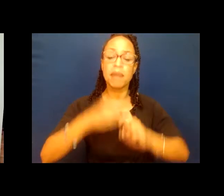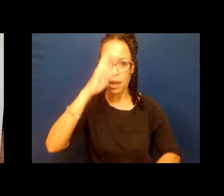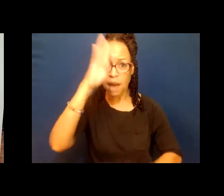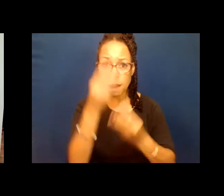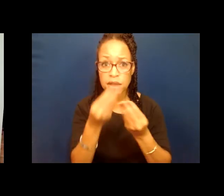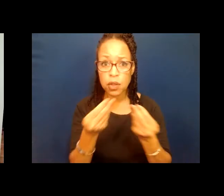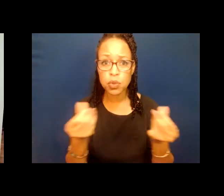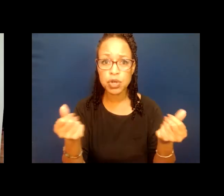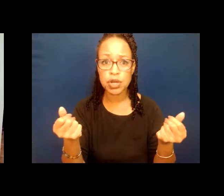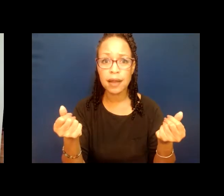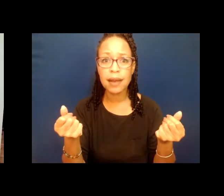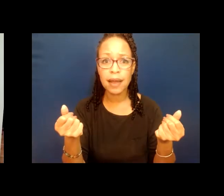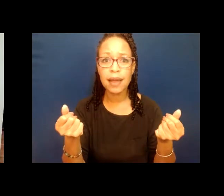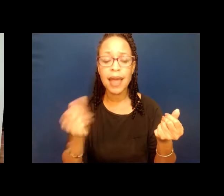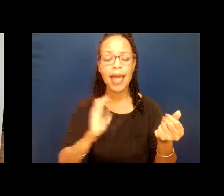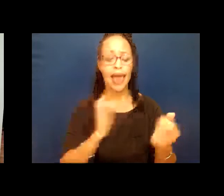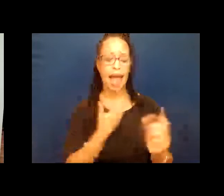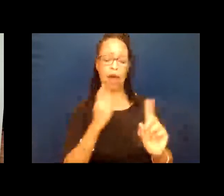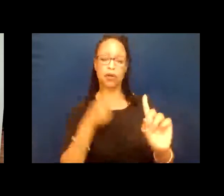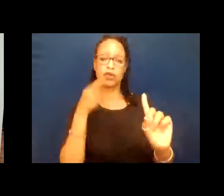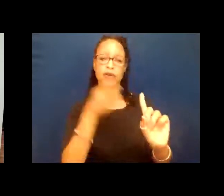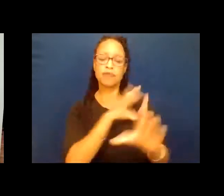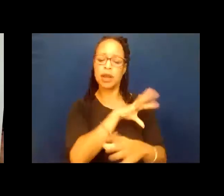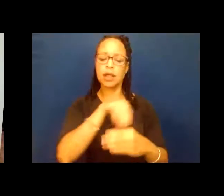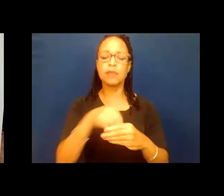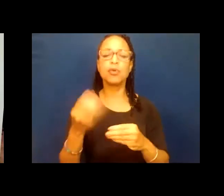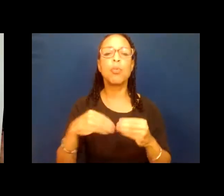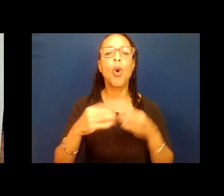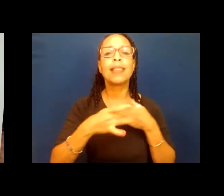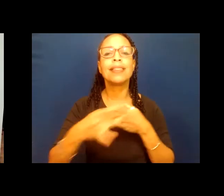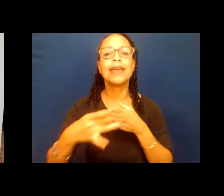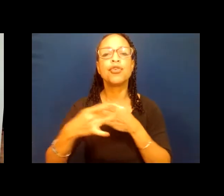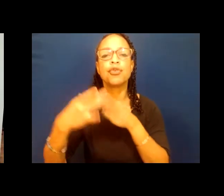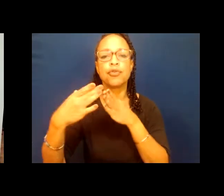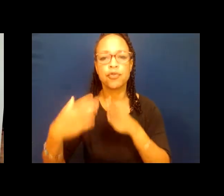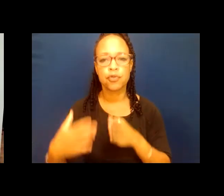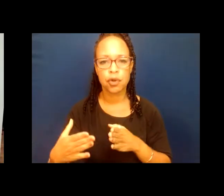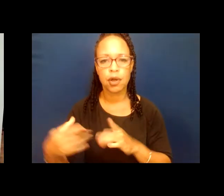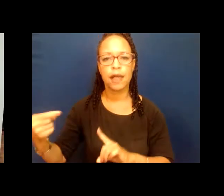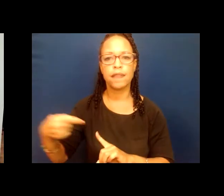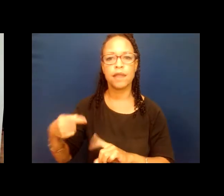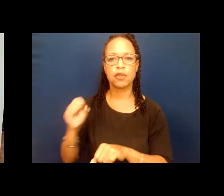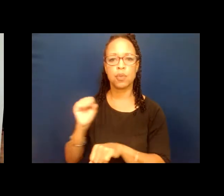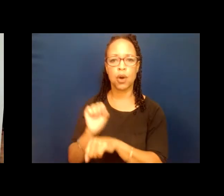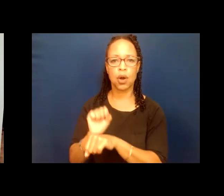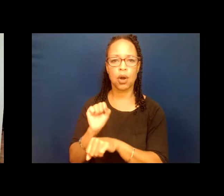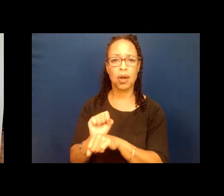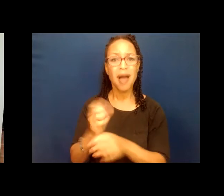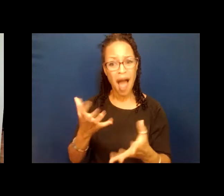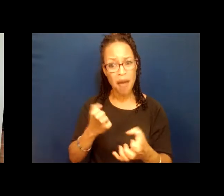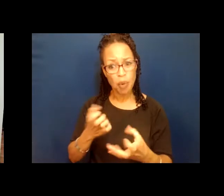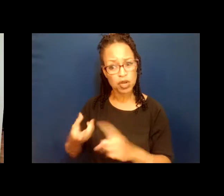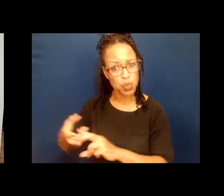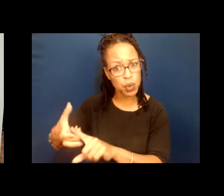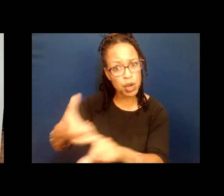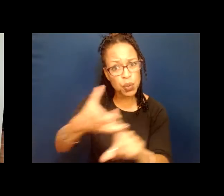nuestro objetivo es incluir a más líderes en este trabajo. Quiero reclutarlos a todos ustedes, a todas las personas en